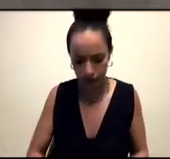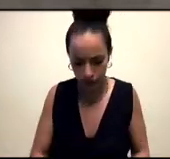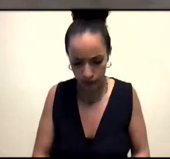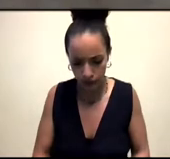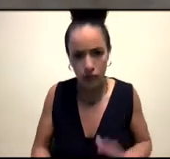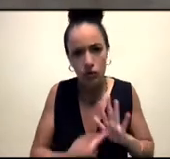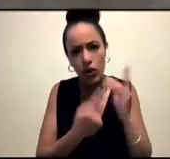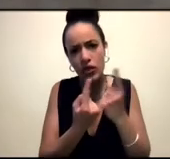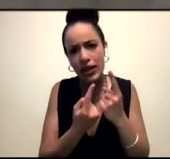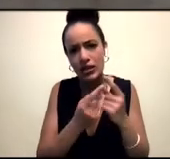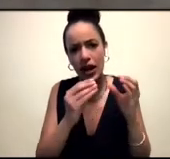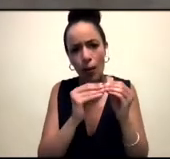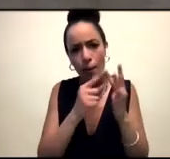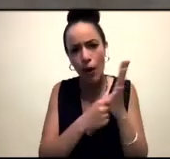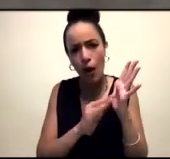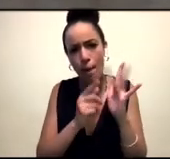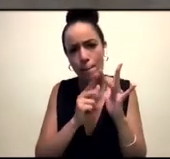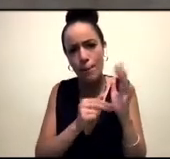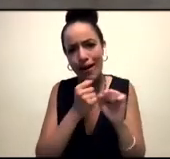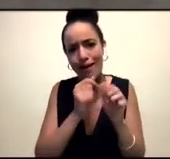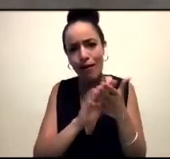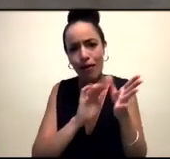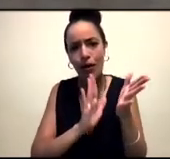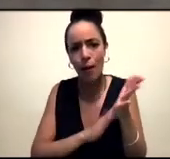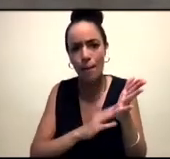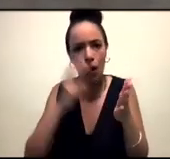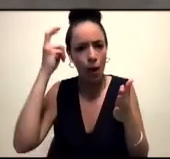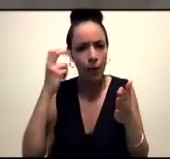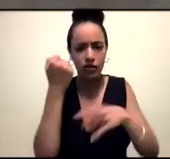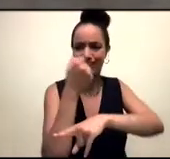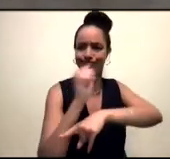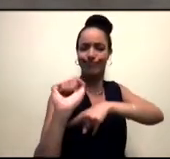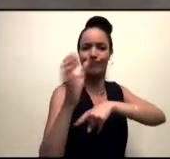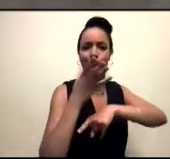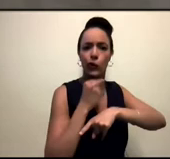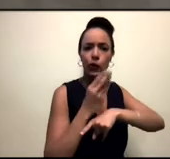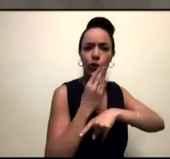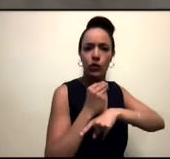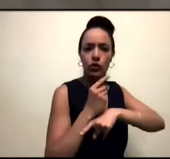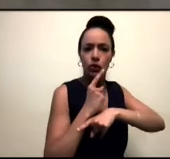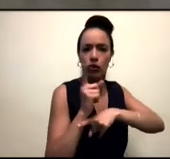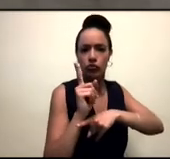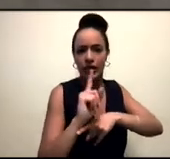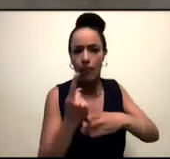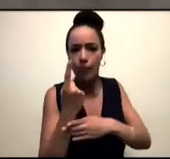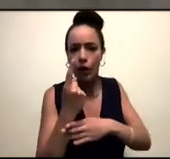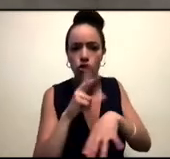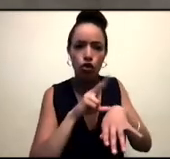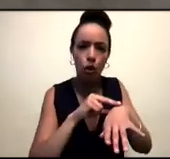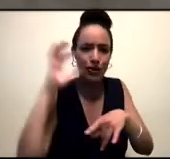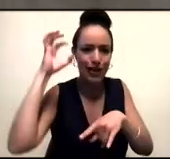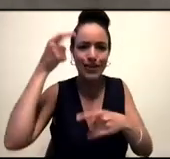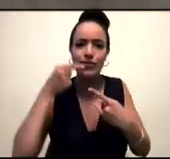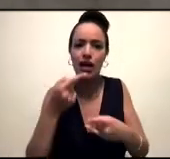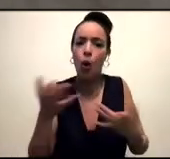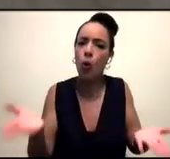Birmingham bus boycotts didn't just happen because Dr. King said, let's go. It happened because everyone sacrificed something. But unless we learn that collectivist